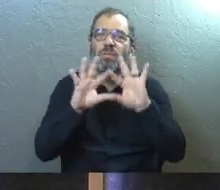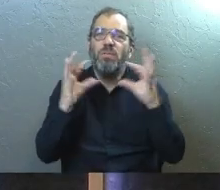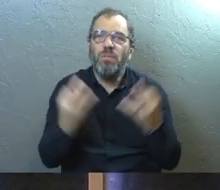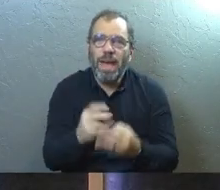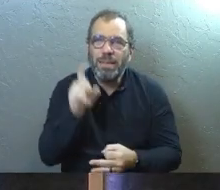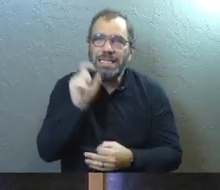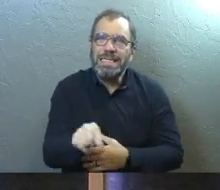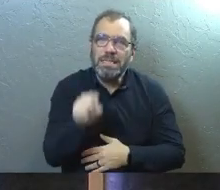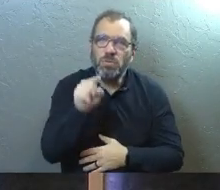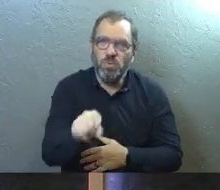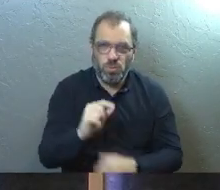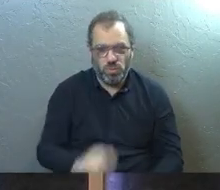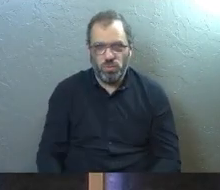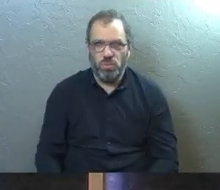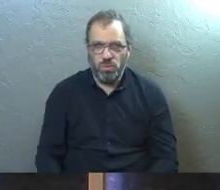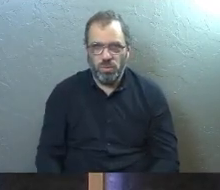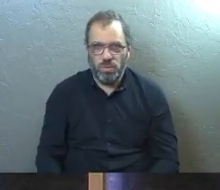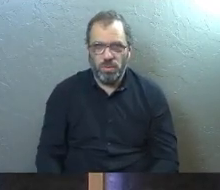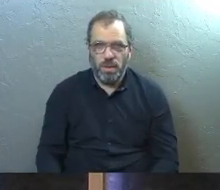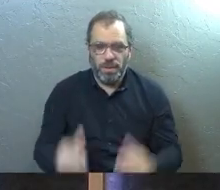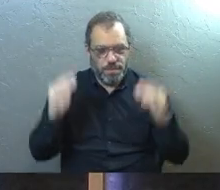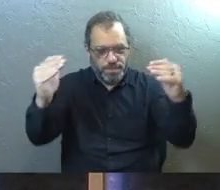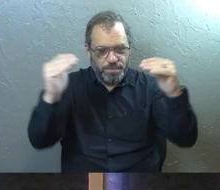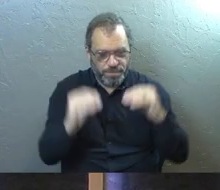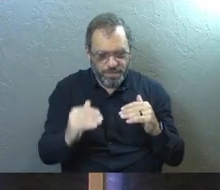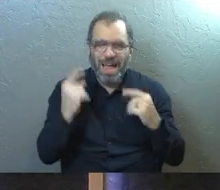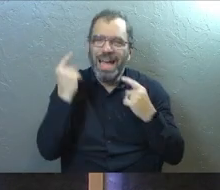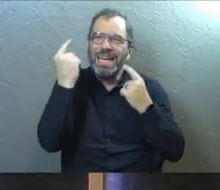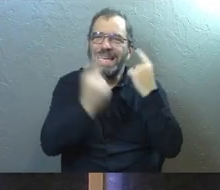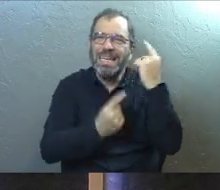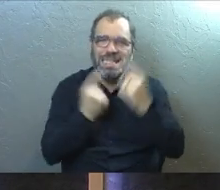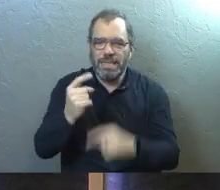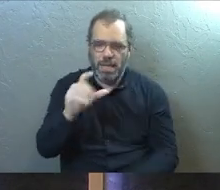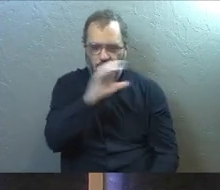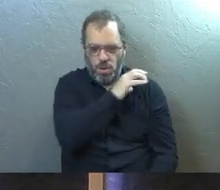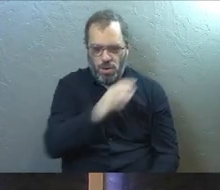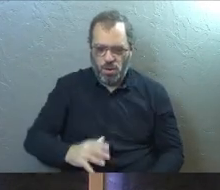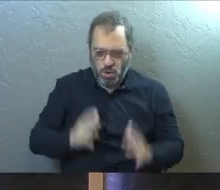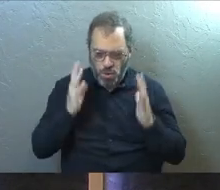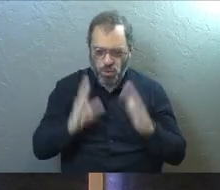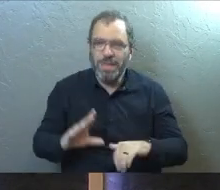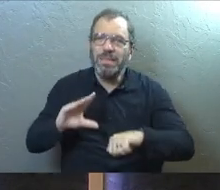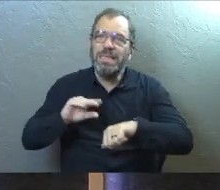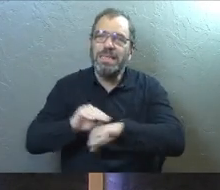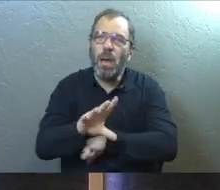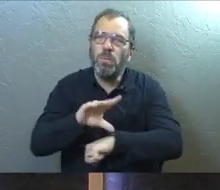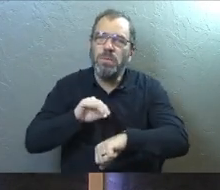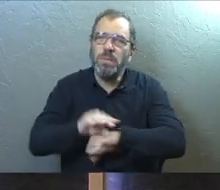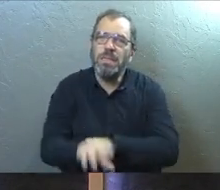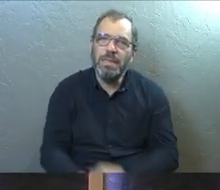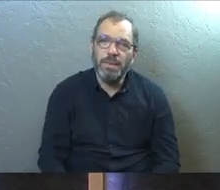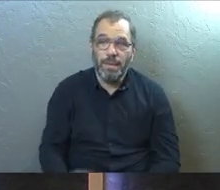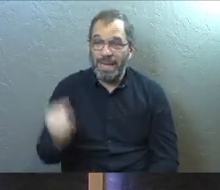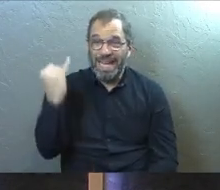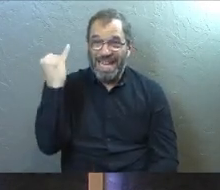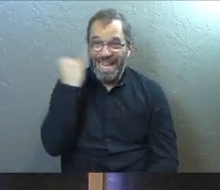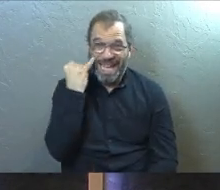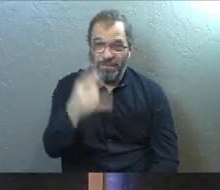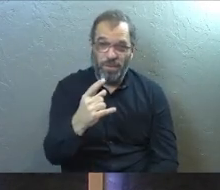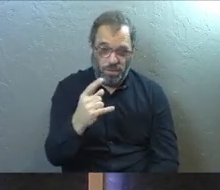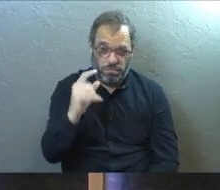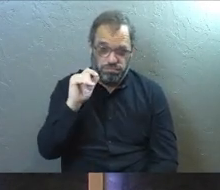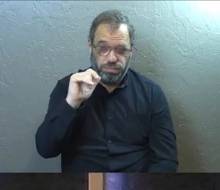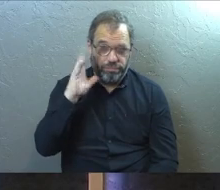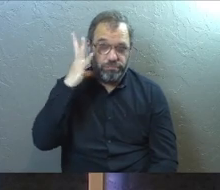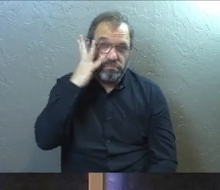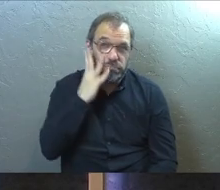family needs you to. Next, consider Christian counseling. If what you've been